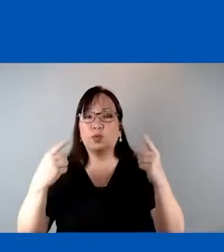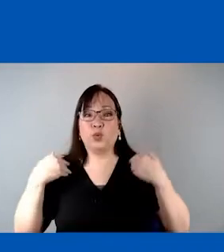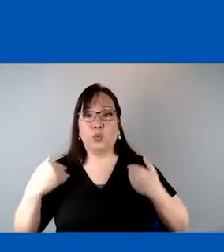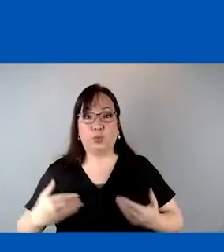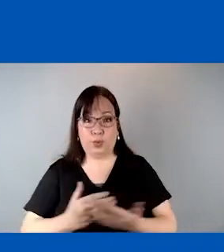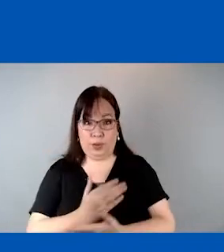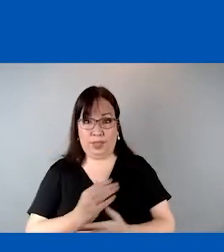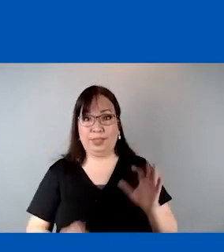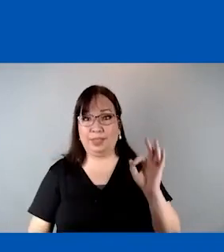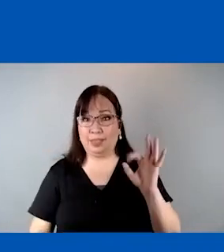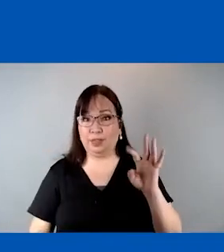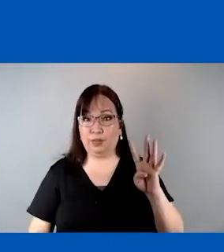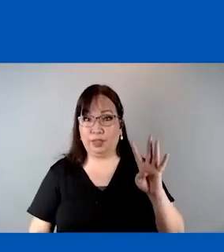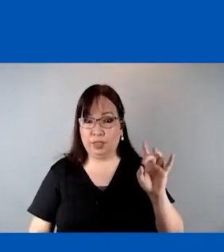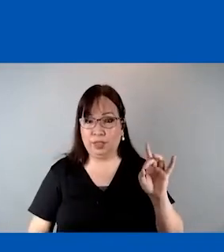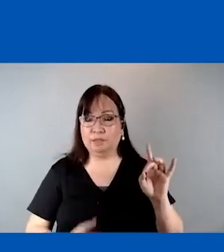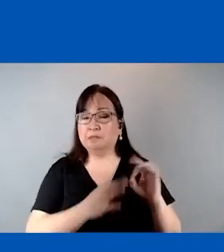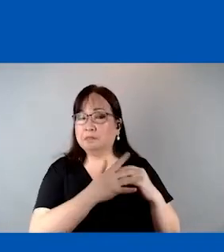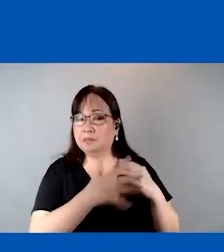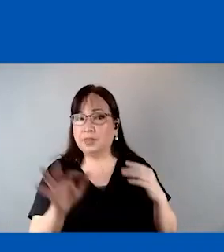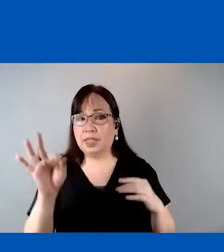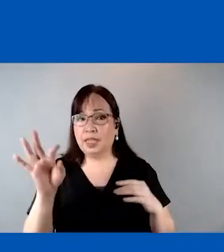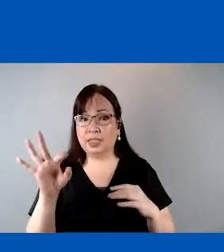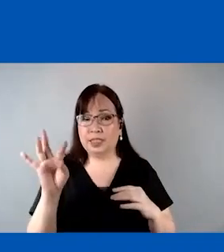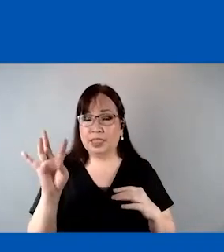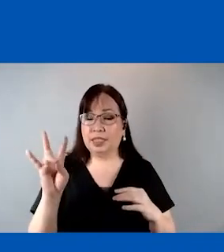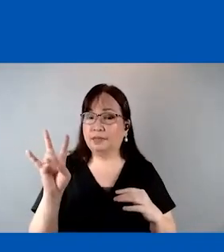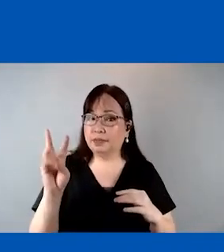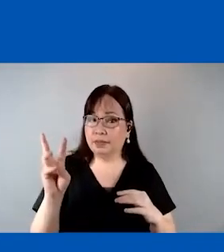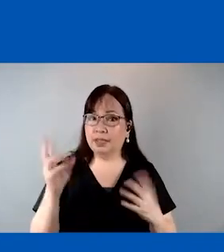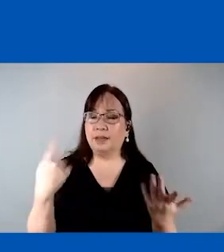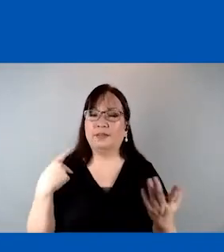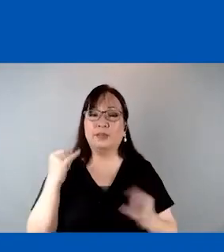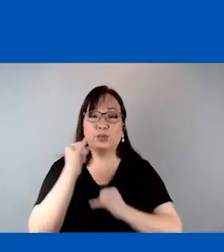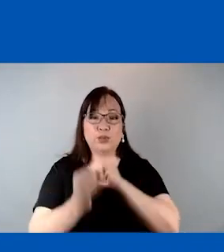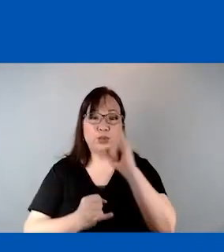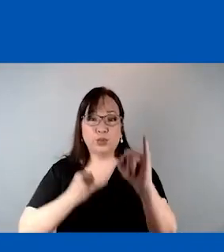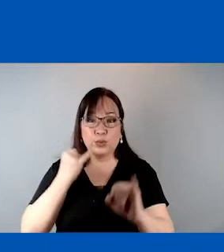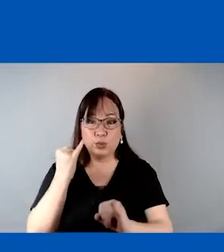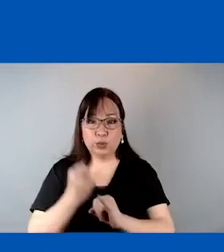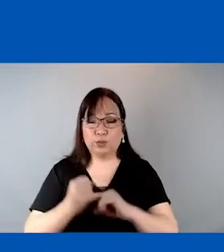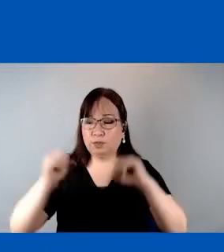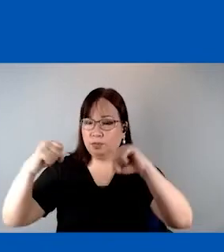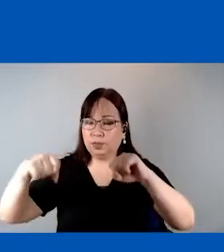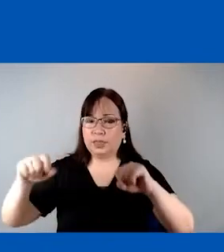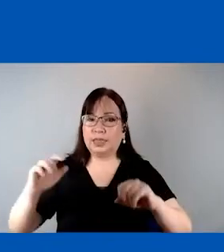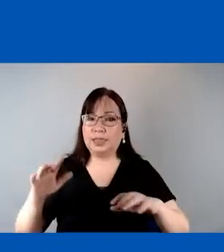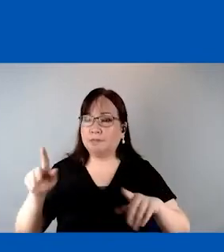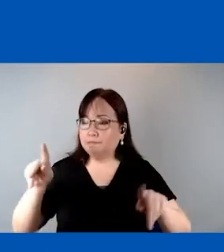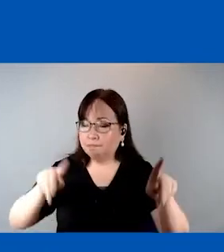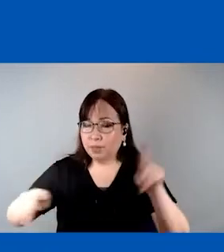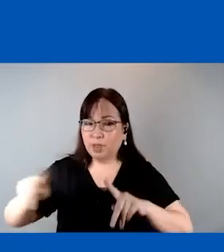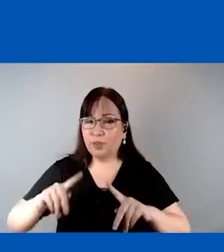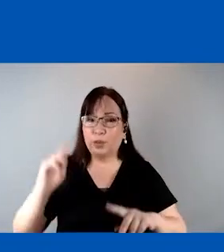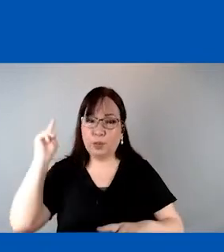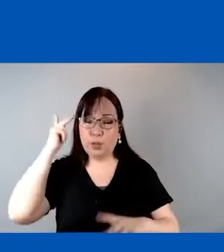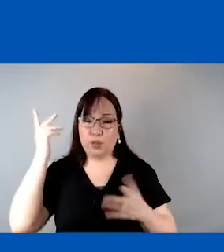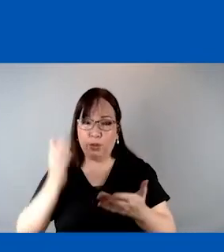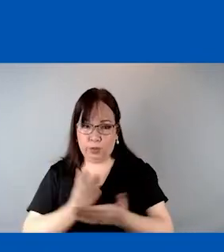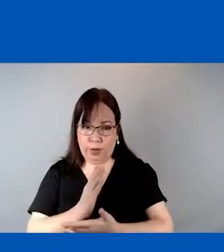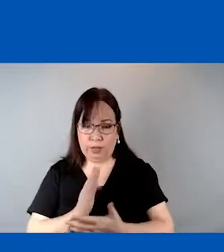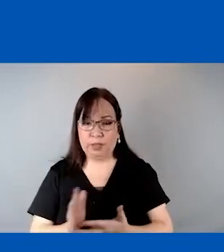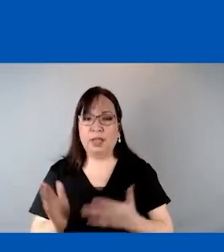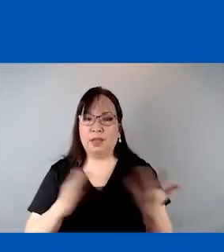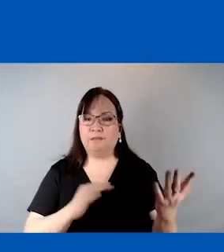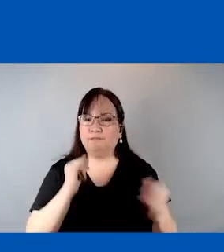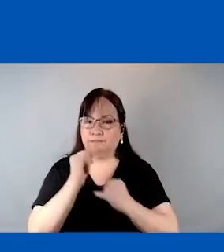on Human Rights. And in 1976, the International Covenant on Civil and Political Rights and